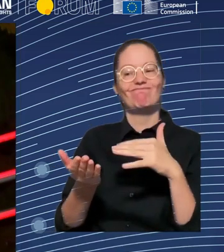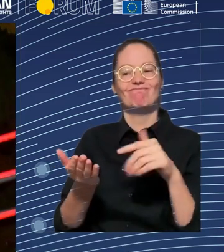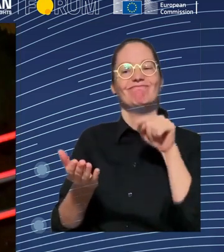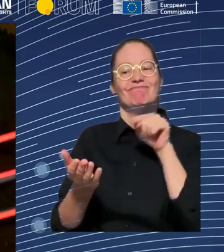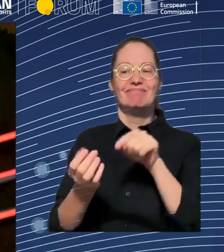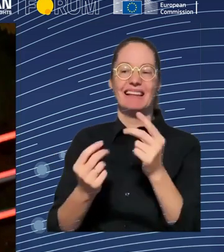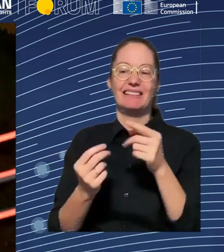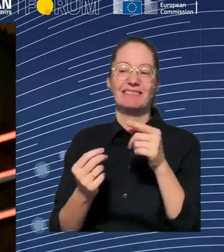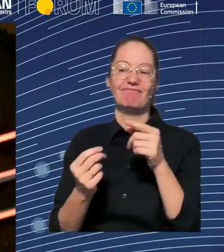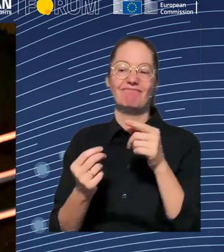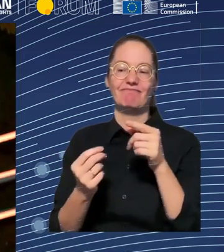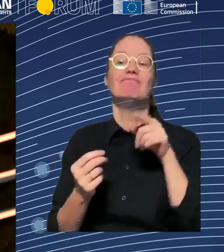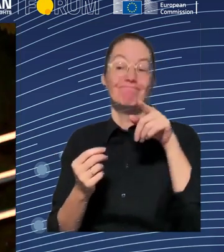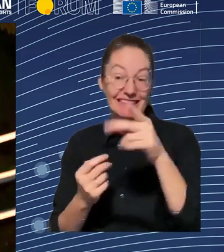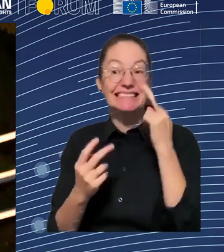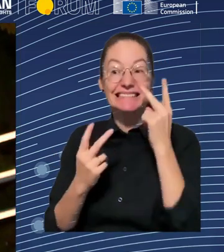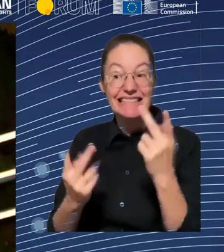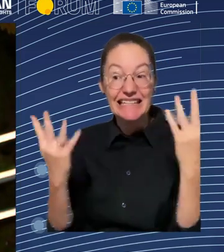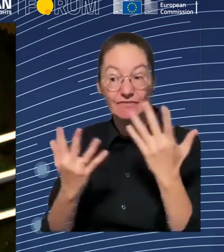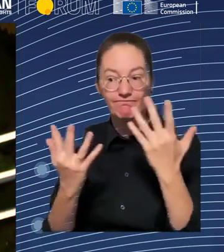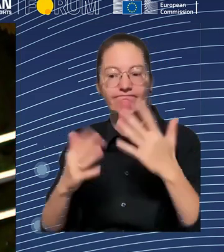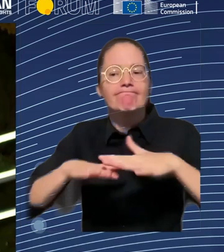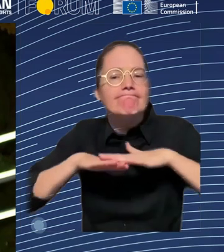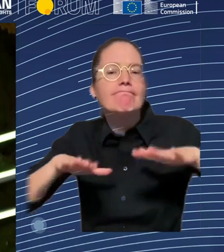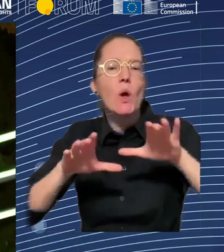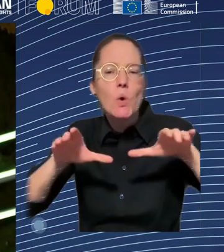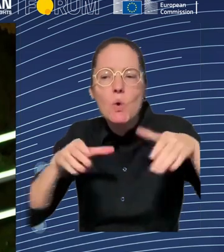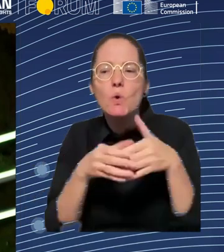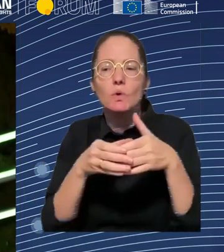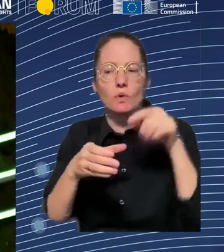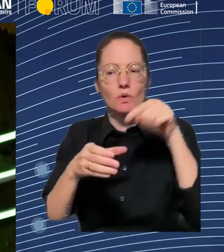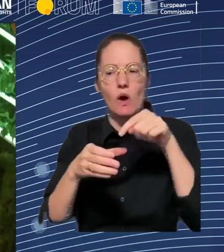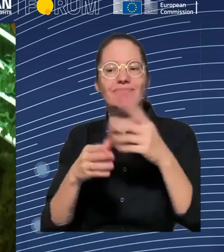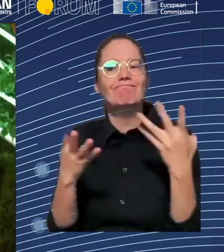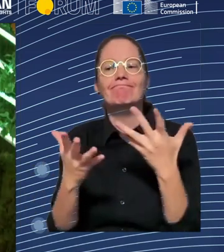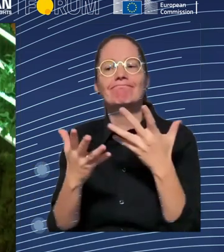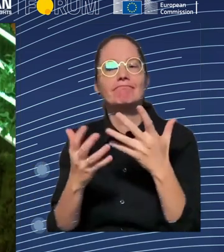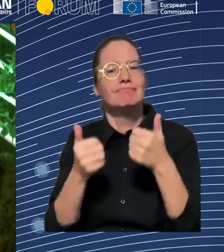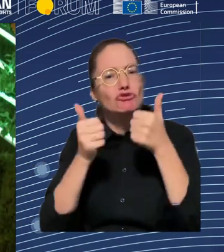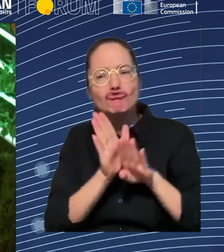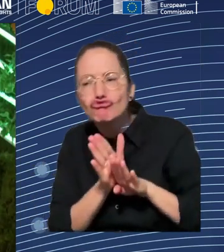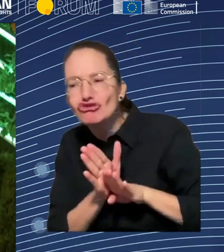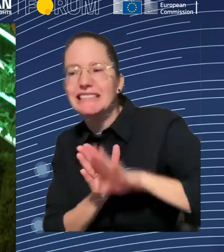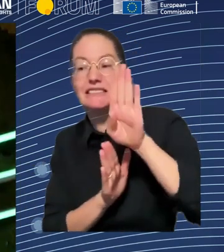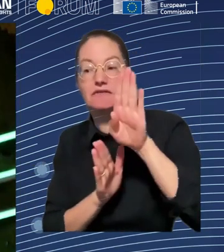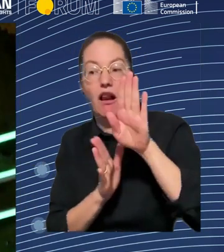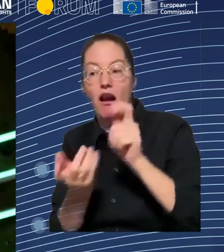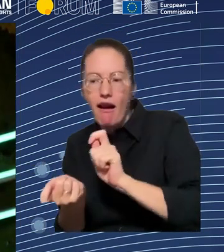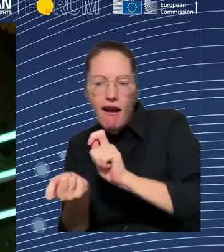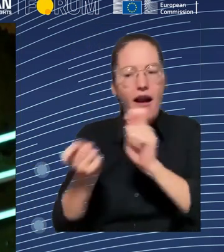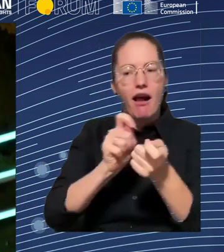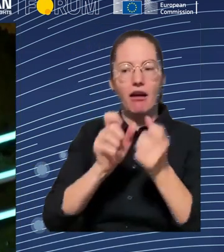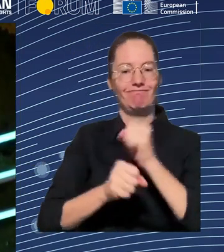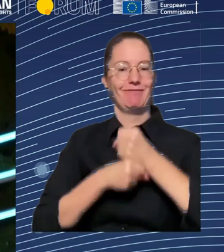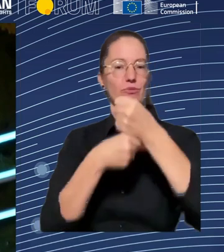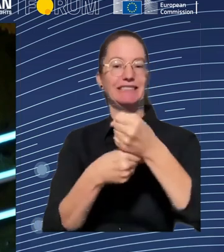the Writers' Guilds of America versus the studios, but also car manufacturing, it's like the